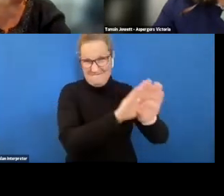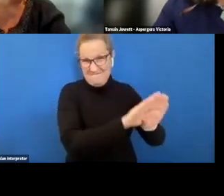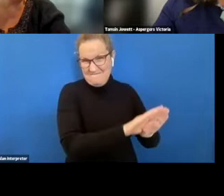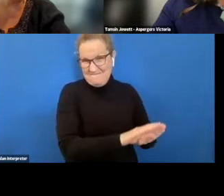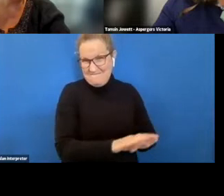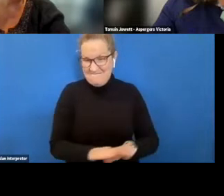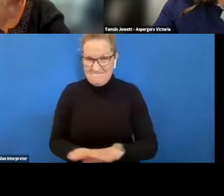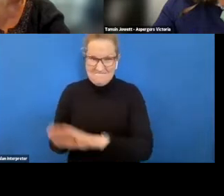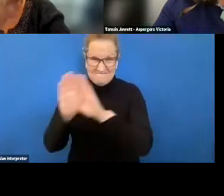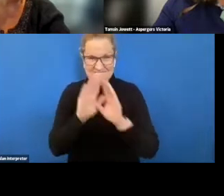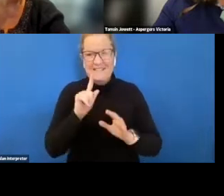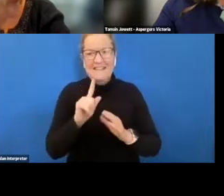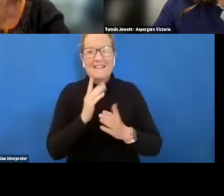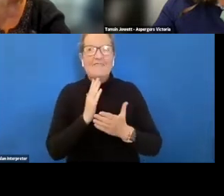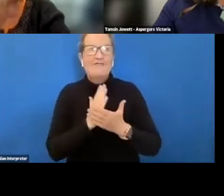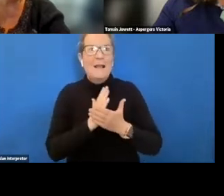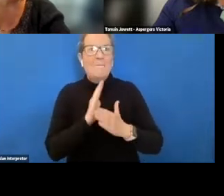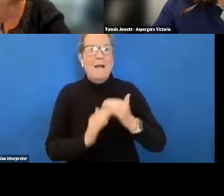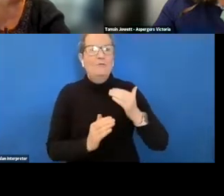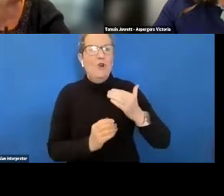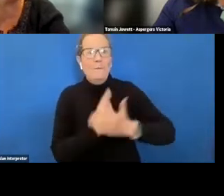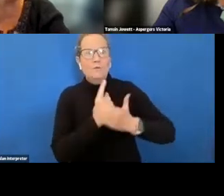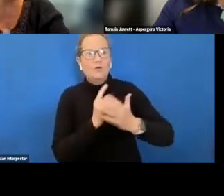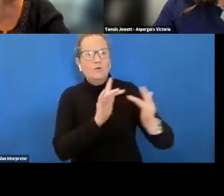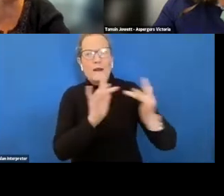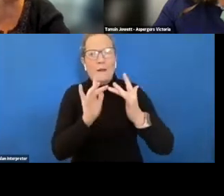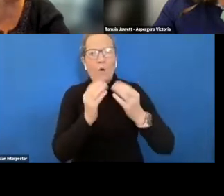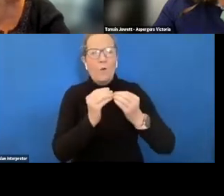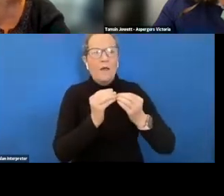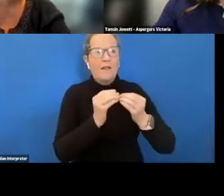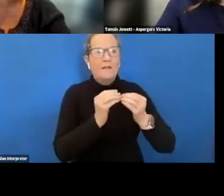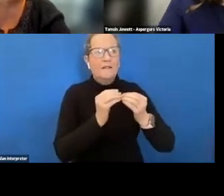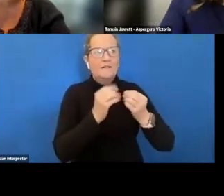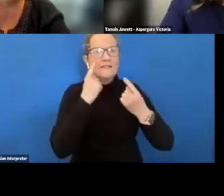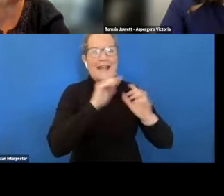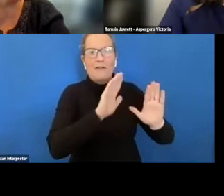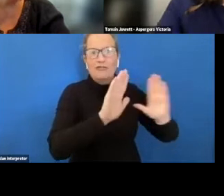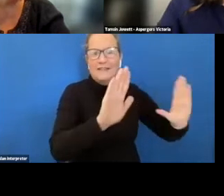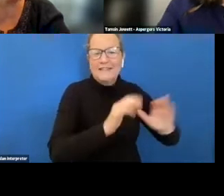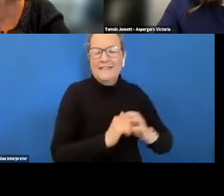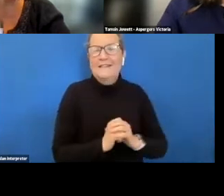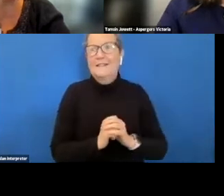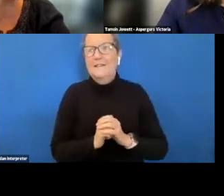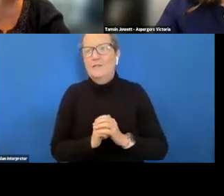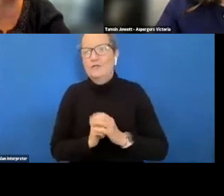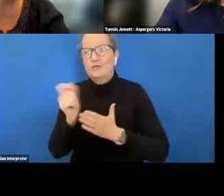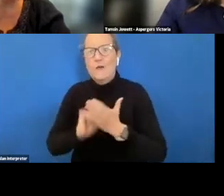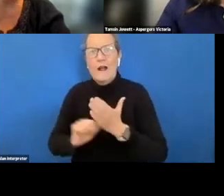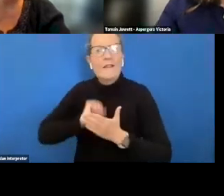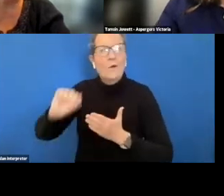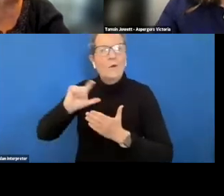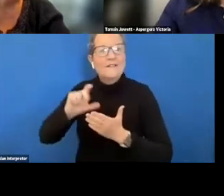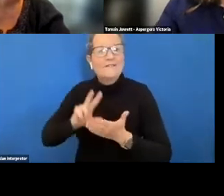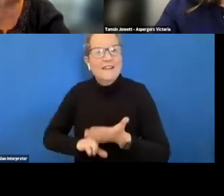the opportunities to network with galleries the opportunities to develop and write their own cv the